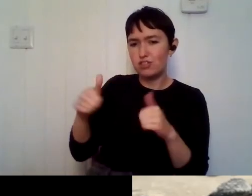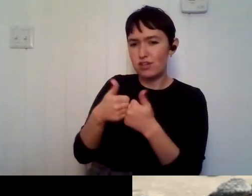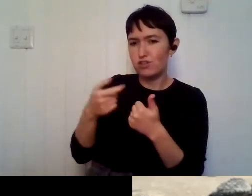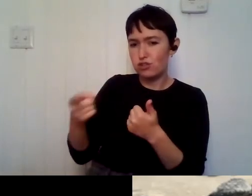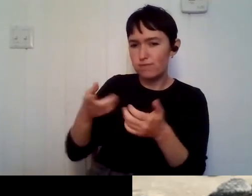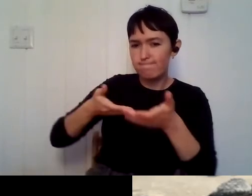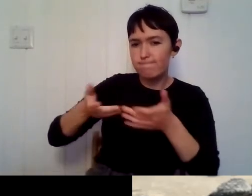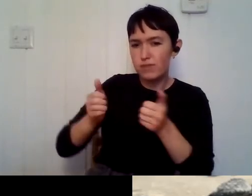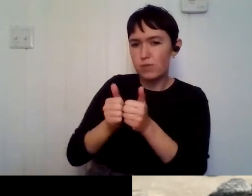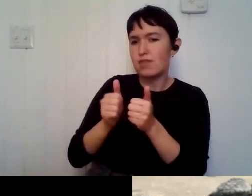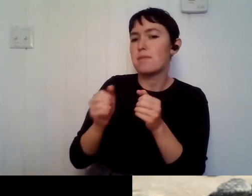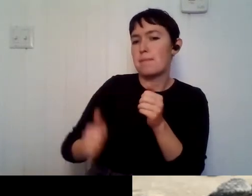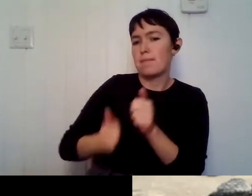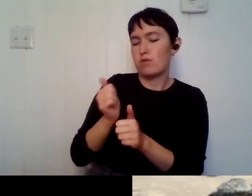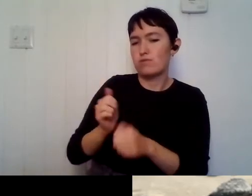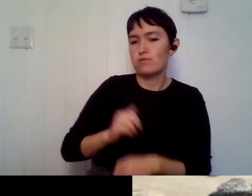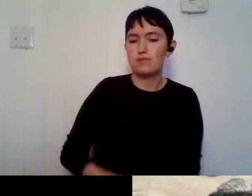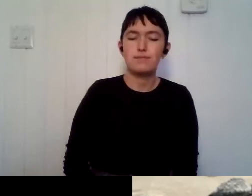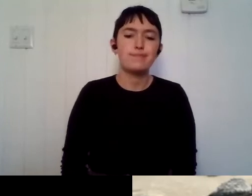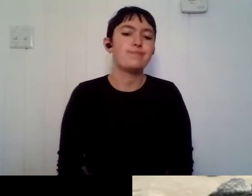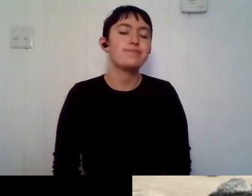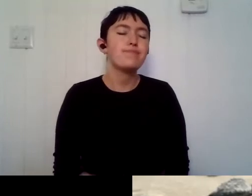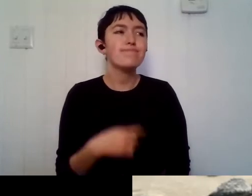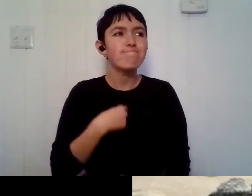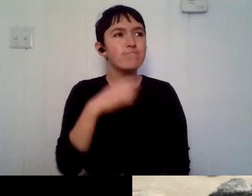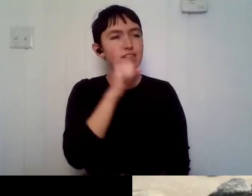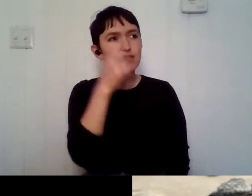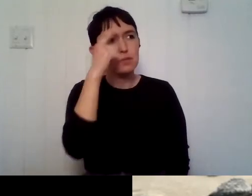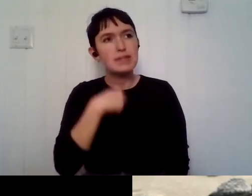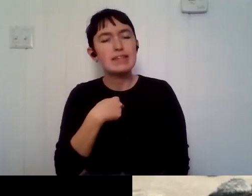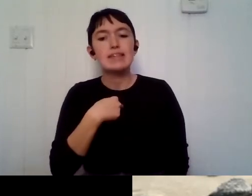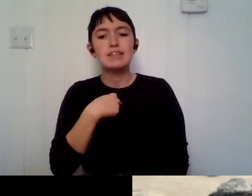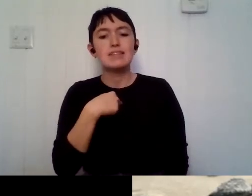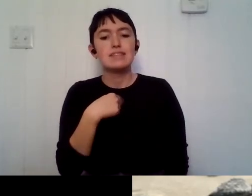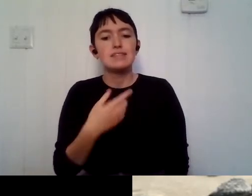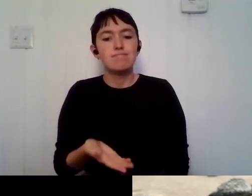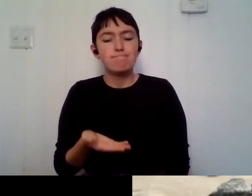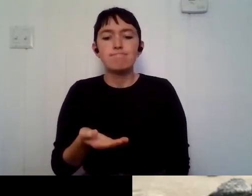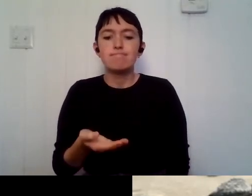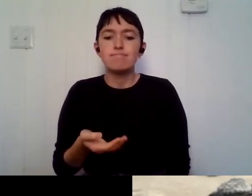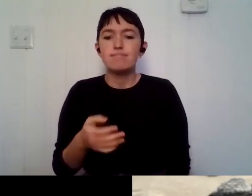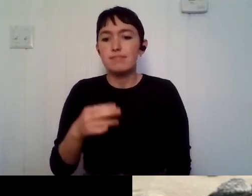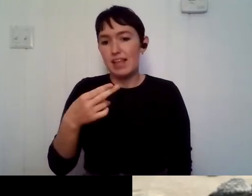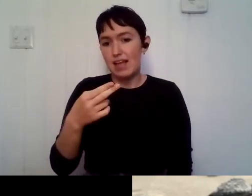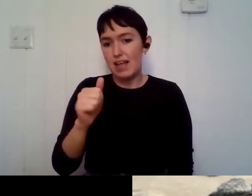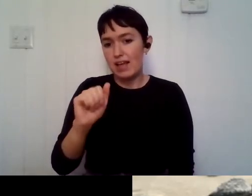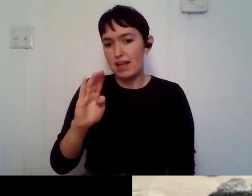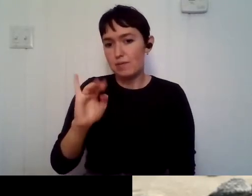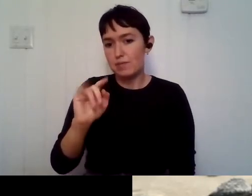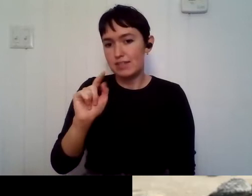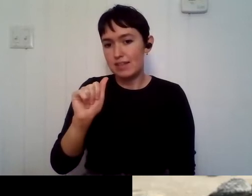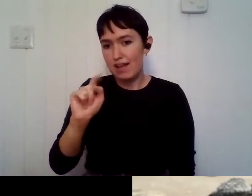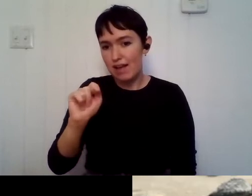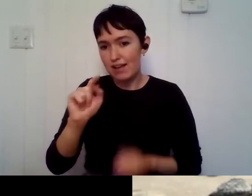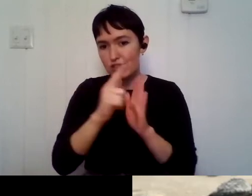Um, I mean, I guess for me, um, it would have to be habitat, uh, loss and